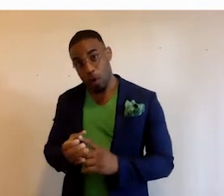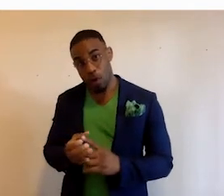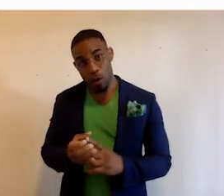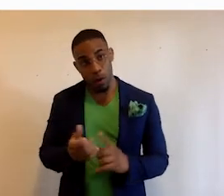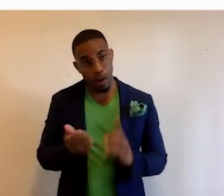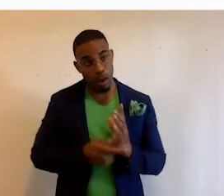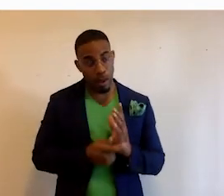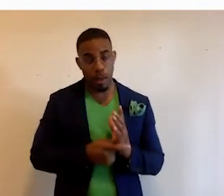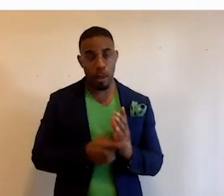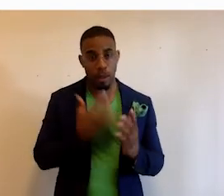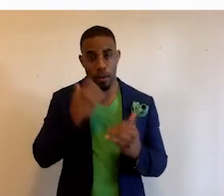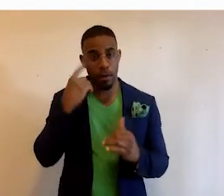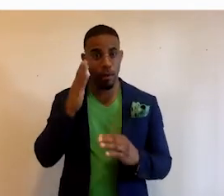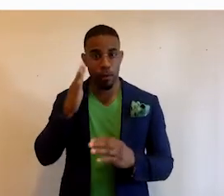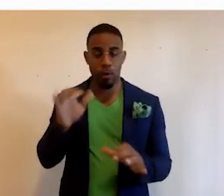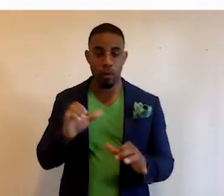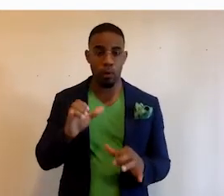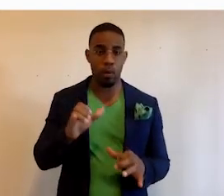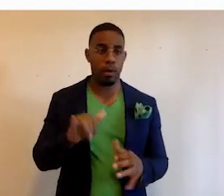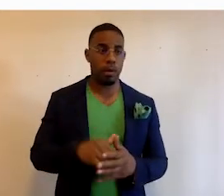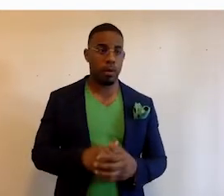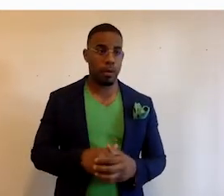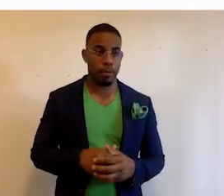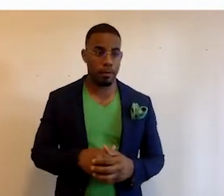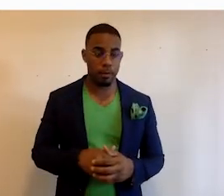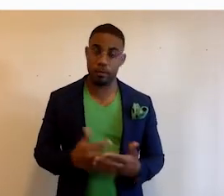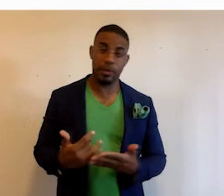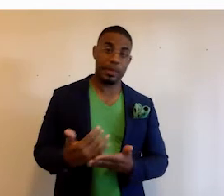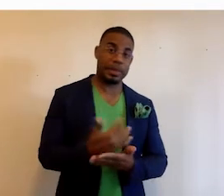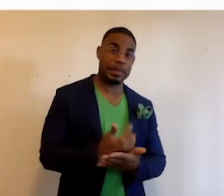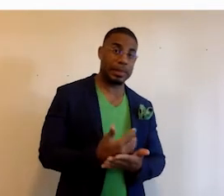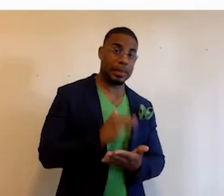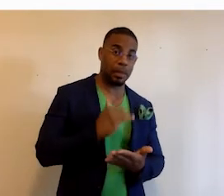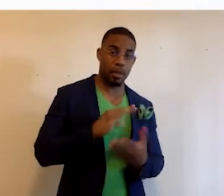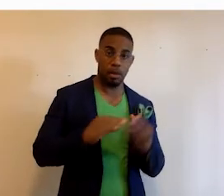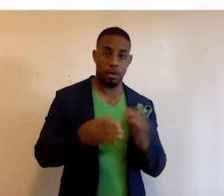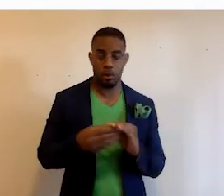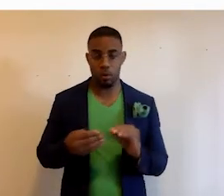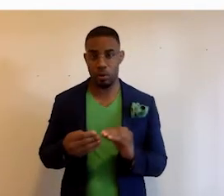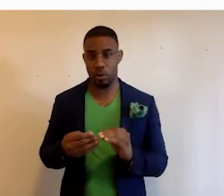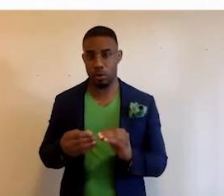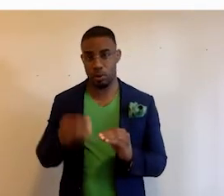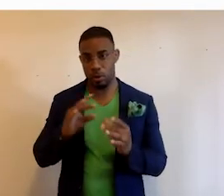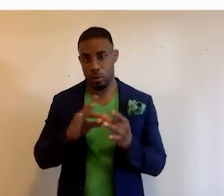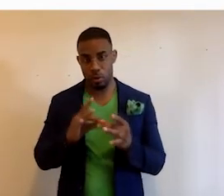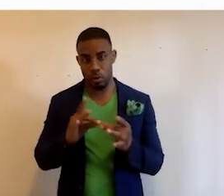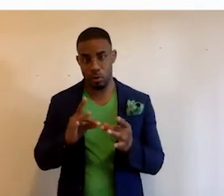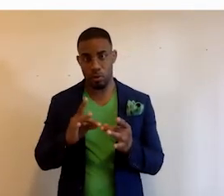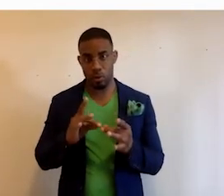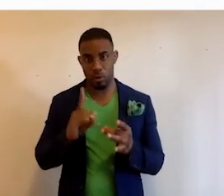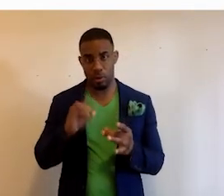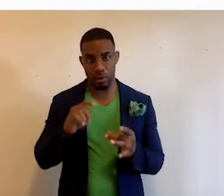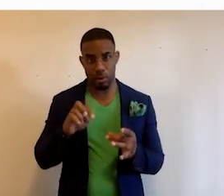cataloged and preserved for the future by doing the following. Collecting our stories and news digitally.